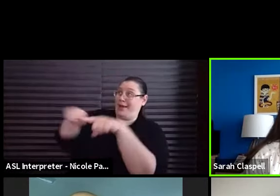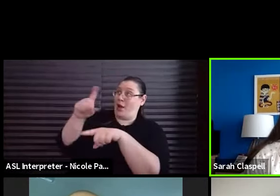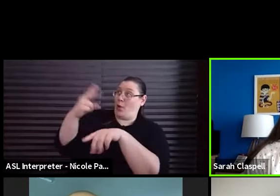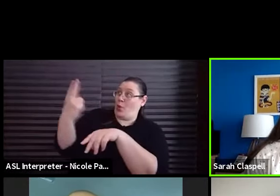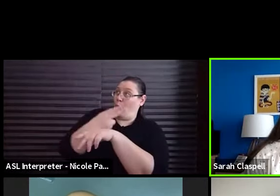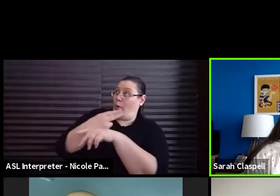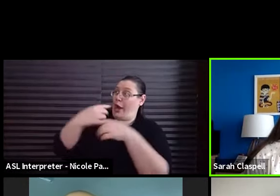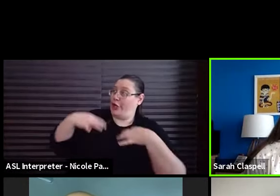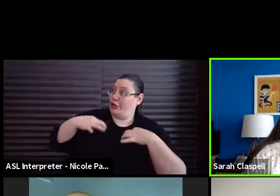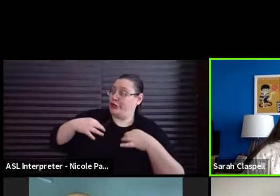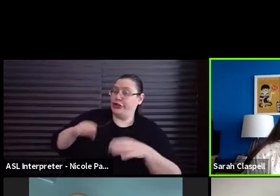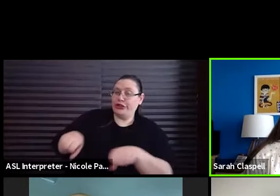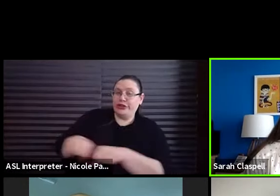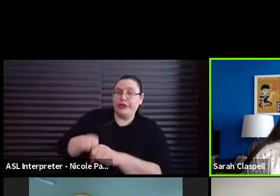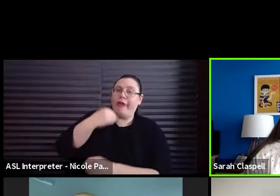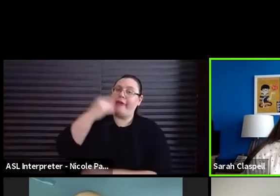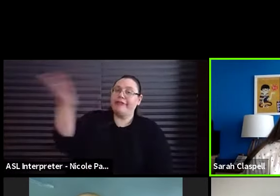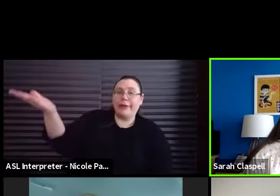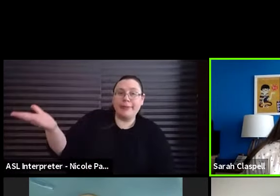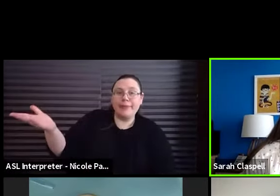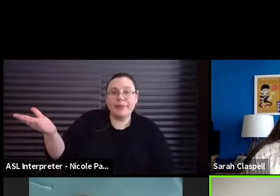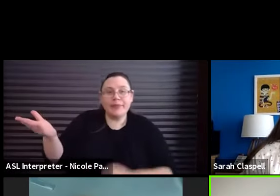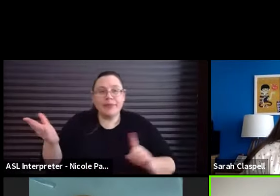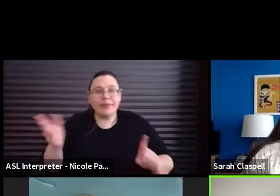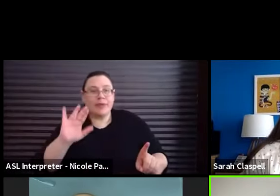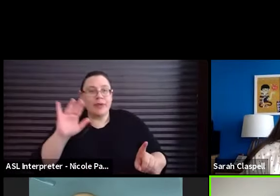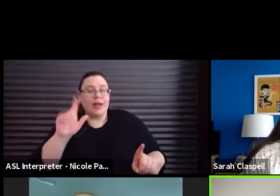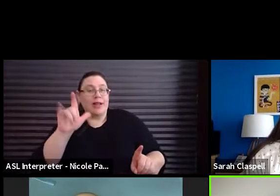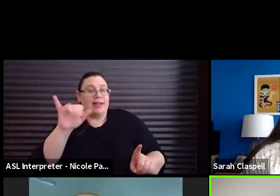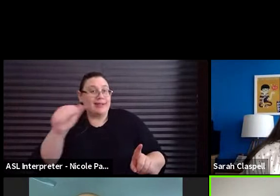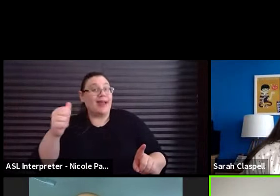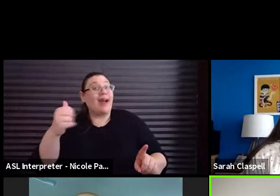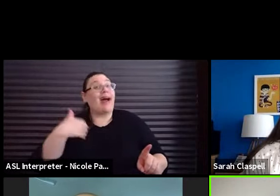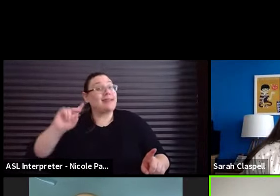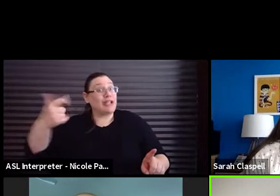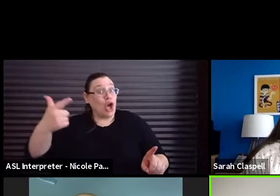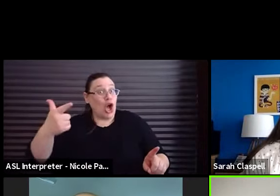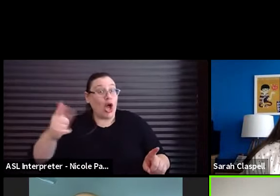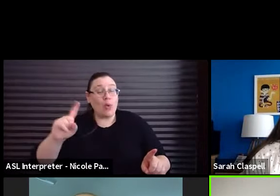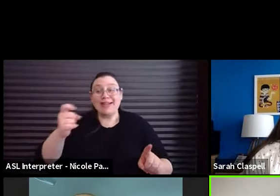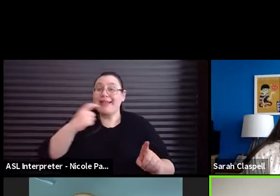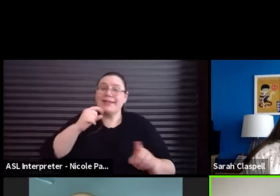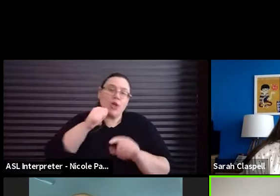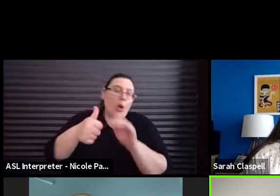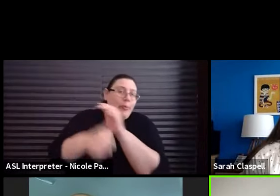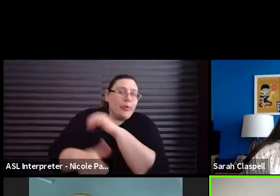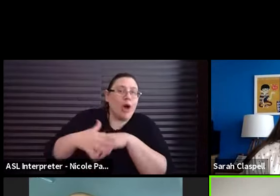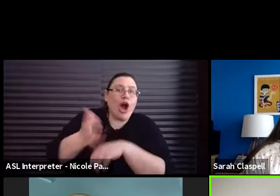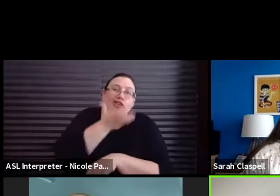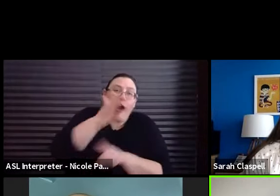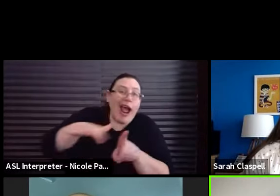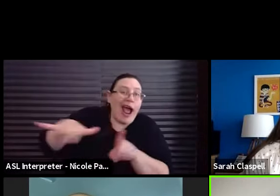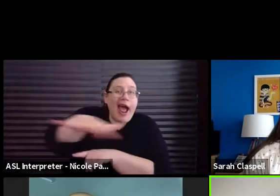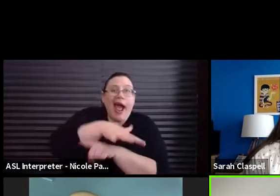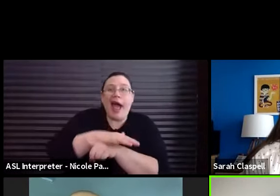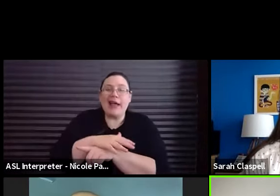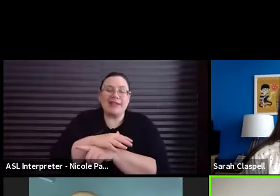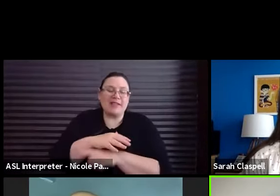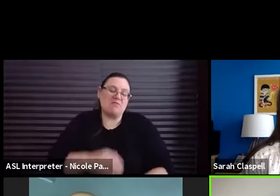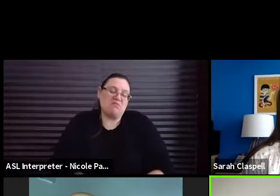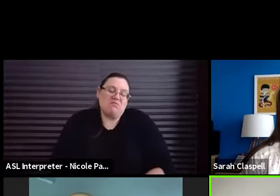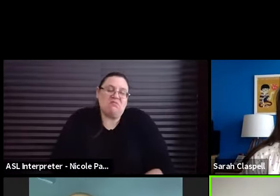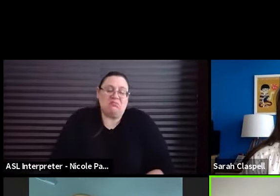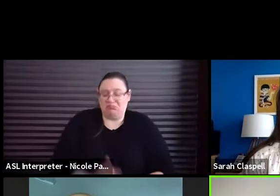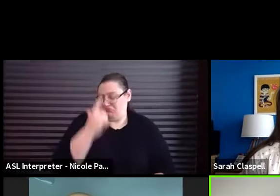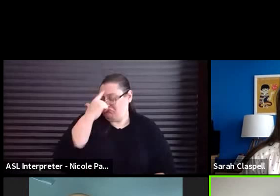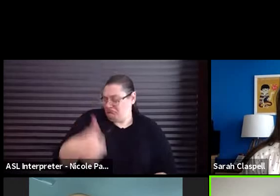Al has a dog. And you know, those signs that say don't poop on the grass or don't do anything. Curve your animal. You just let